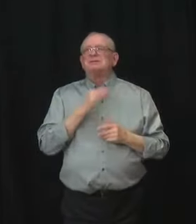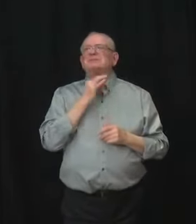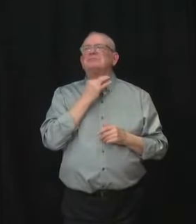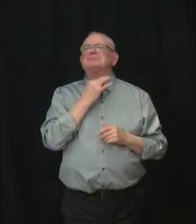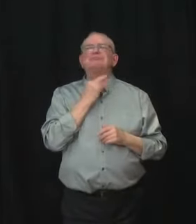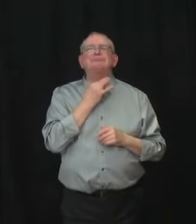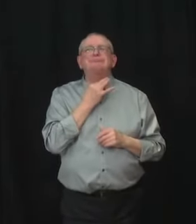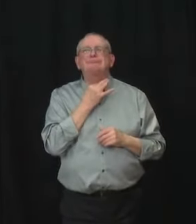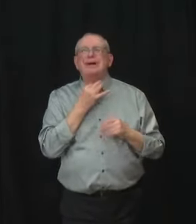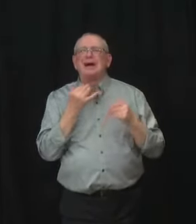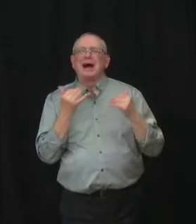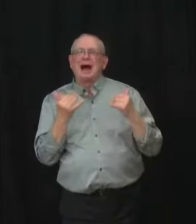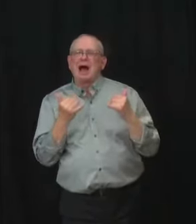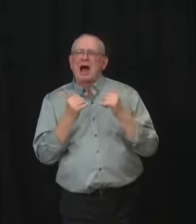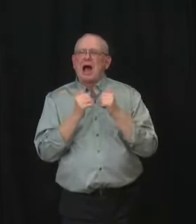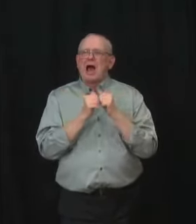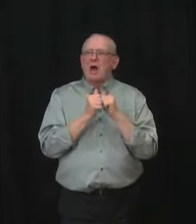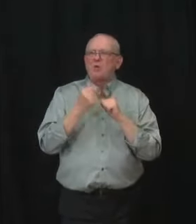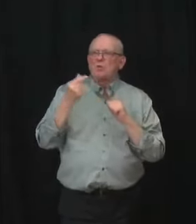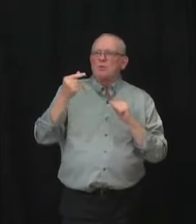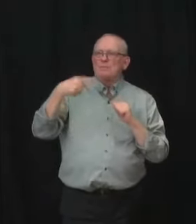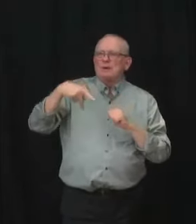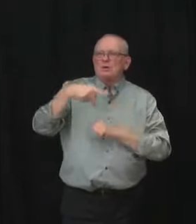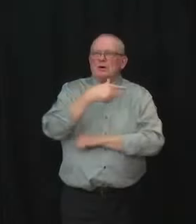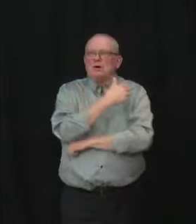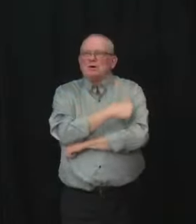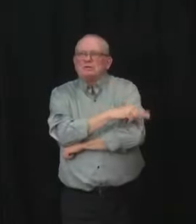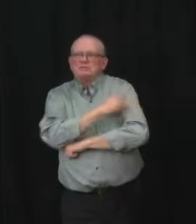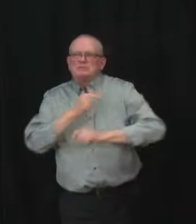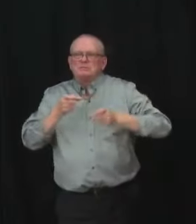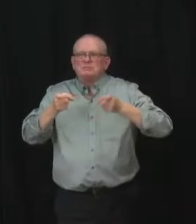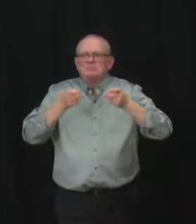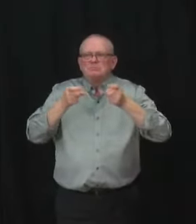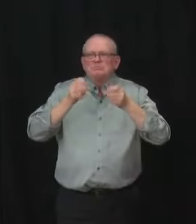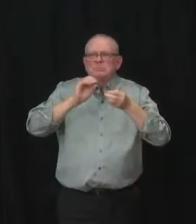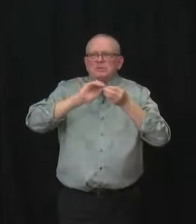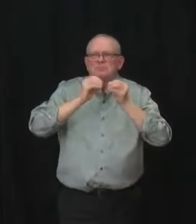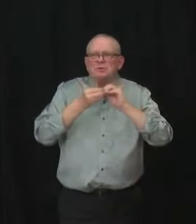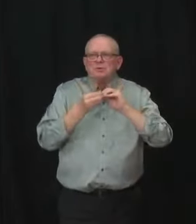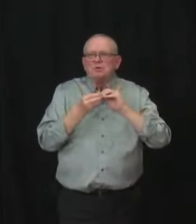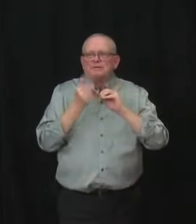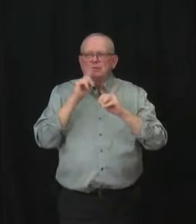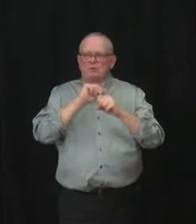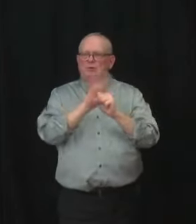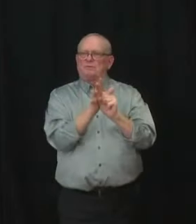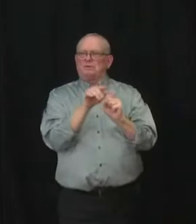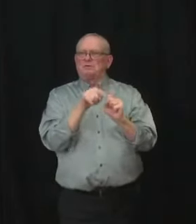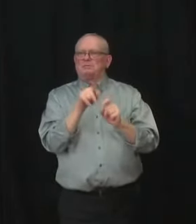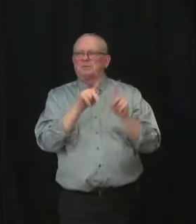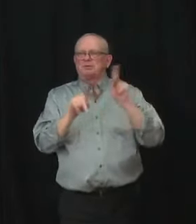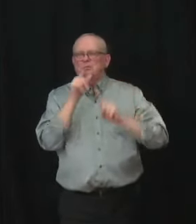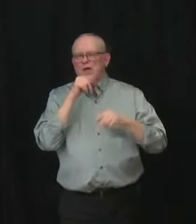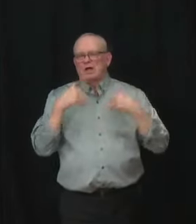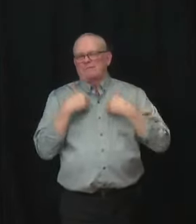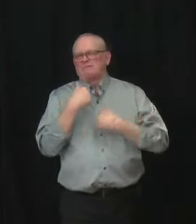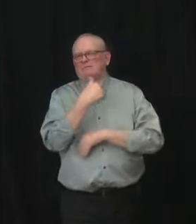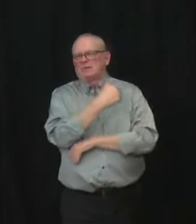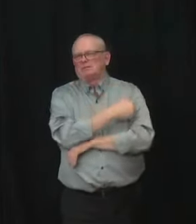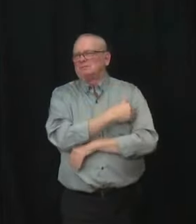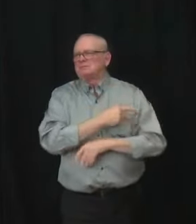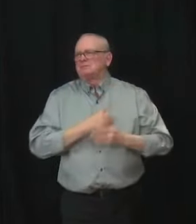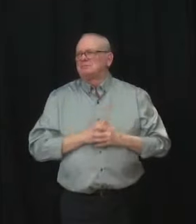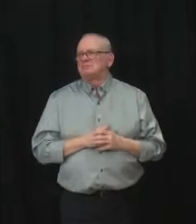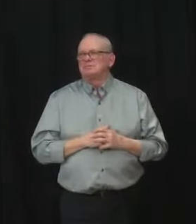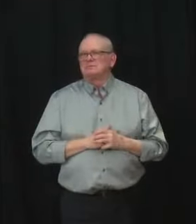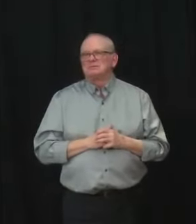of COVID-19 patients? Yeah my and I don't have the exact data and staff can follow up with you on that my understanding is that the